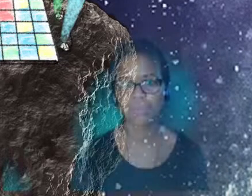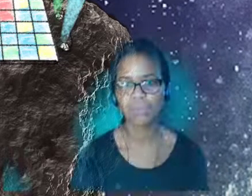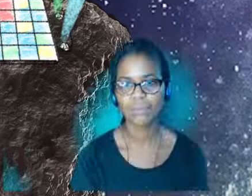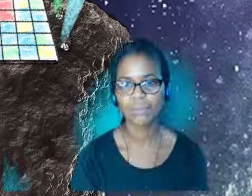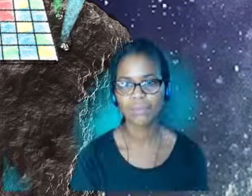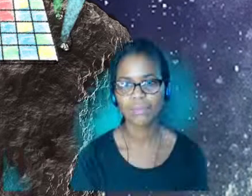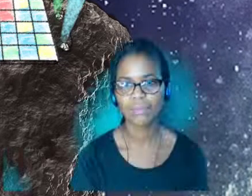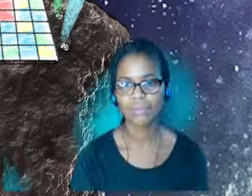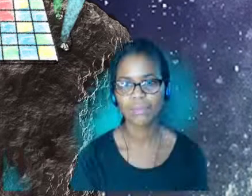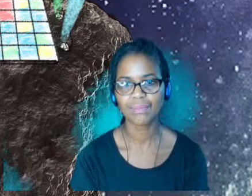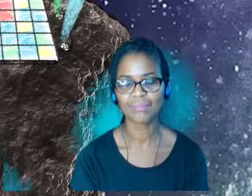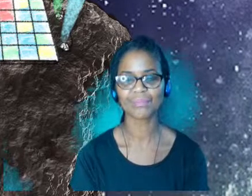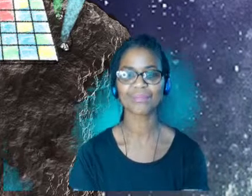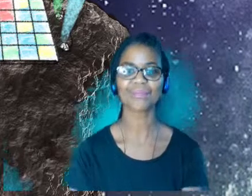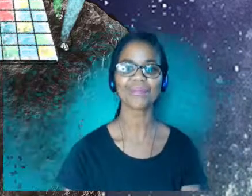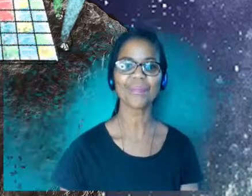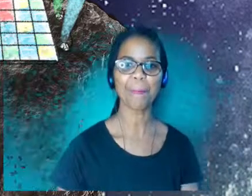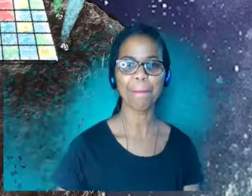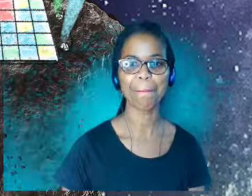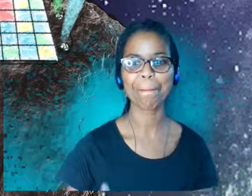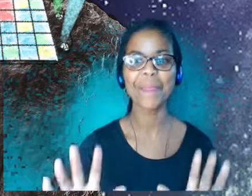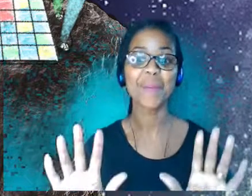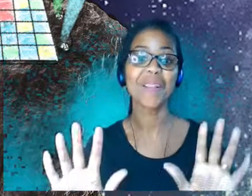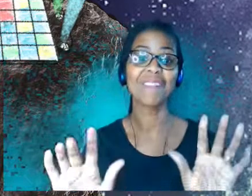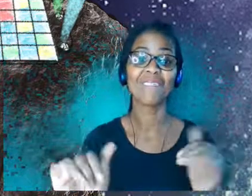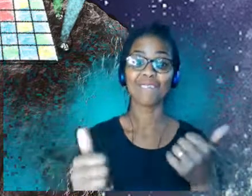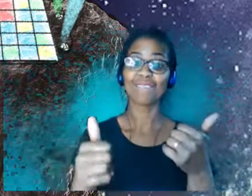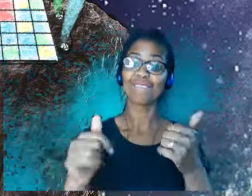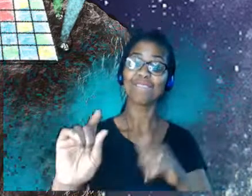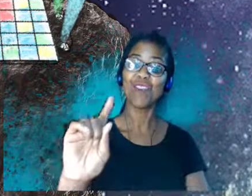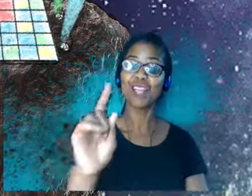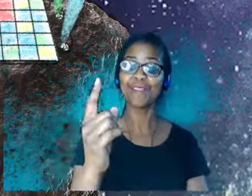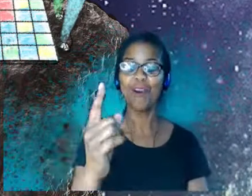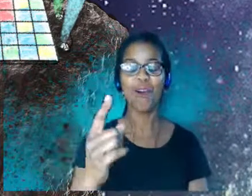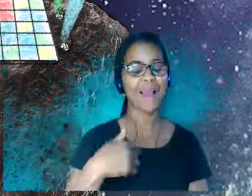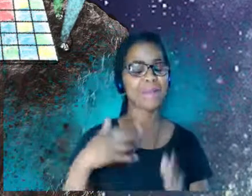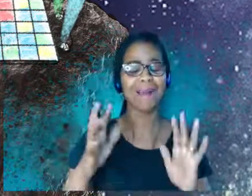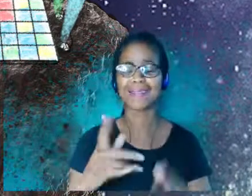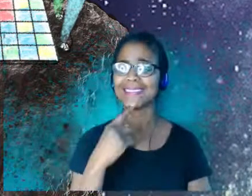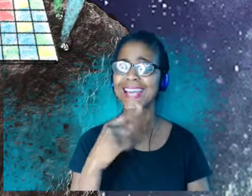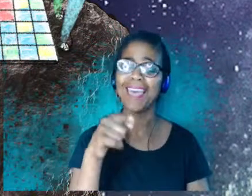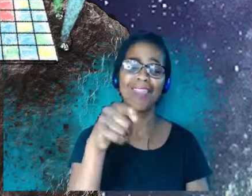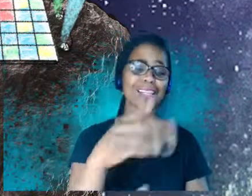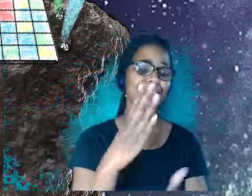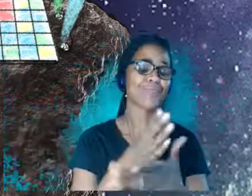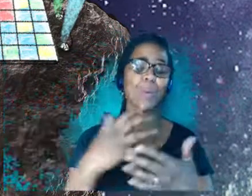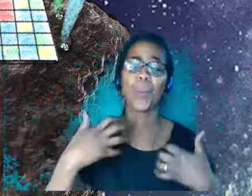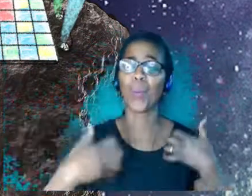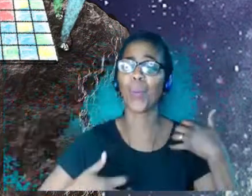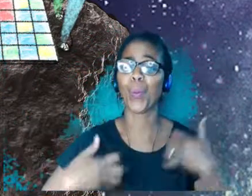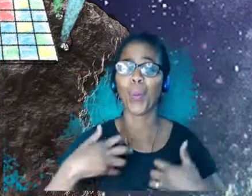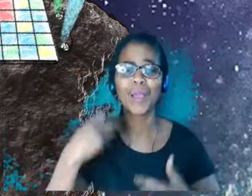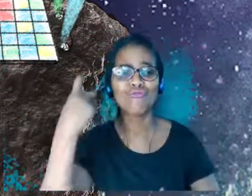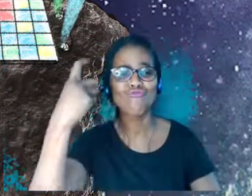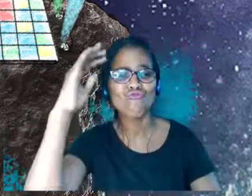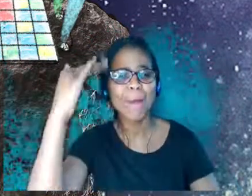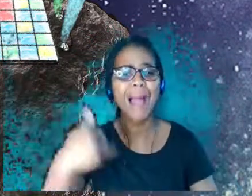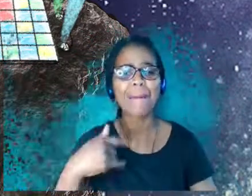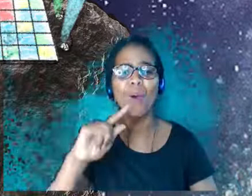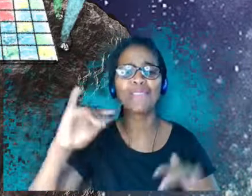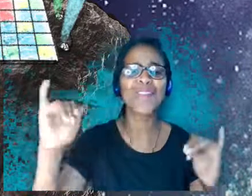First of all, I just wanted to say it's so fun. It reminds me of being at a festival and wondering why I'm finding lots of different things.